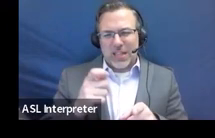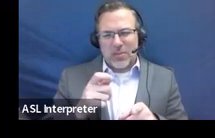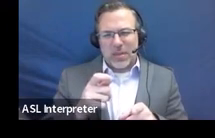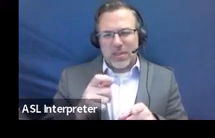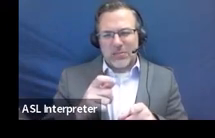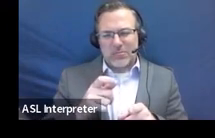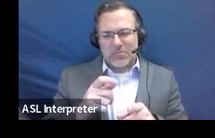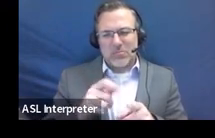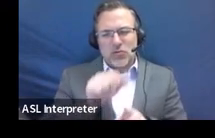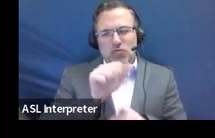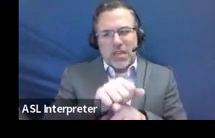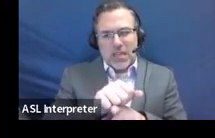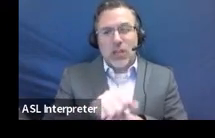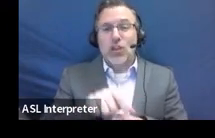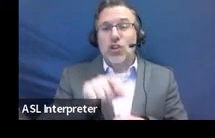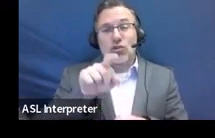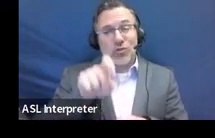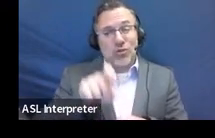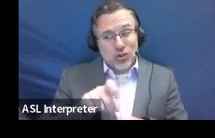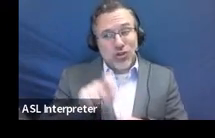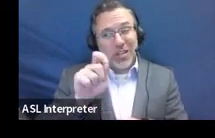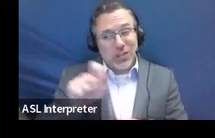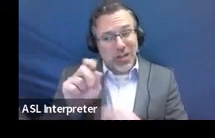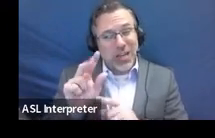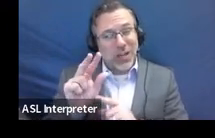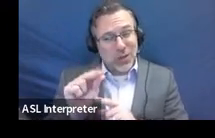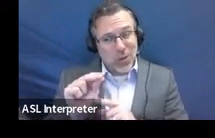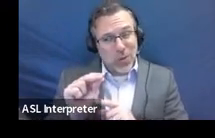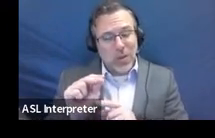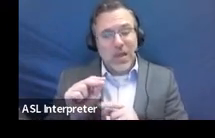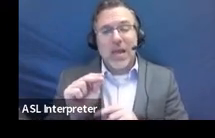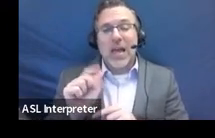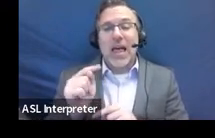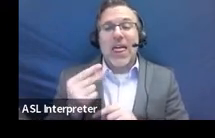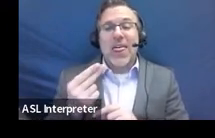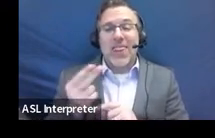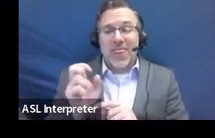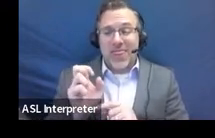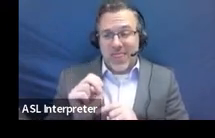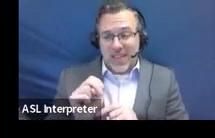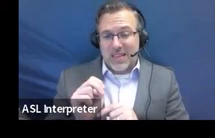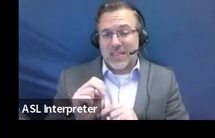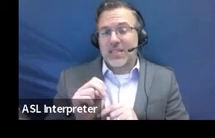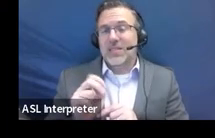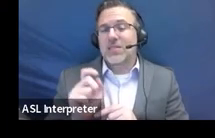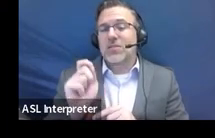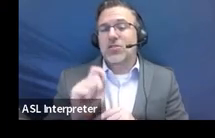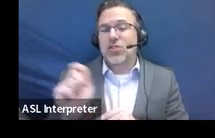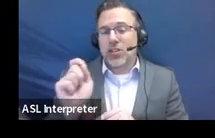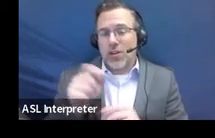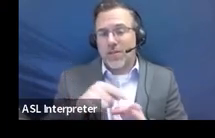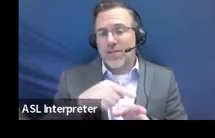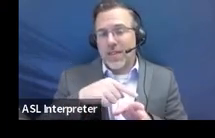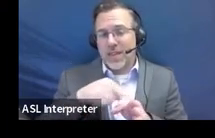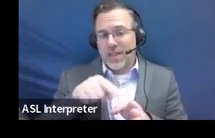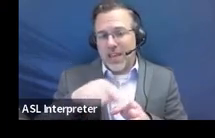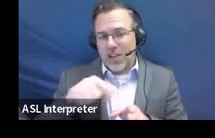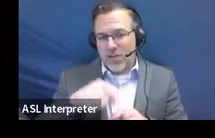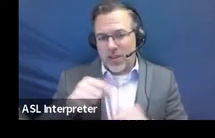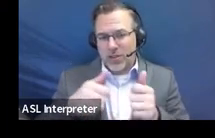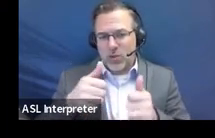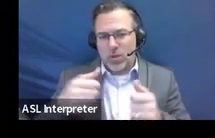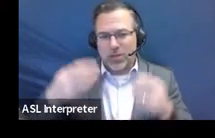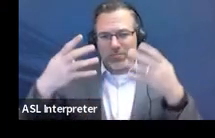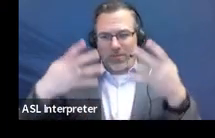really supposed to be no. And then just checking off those areas and including the data source, which is that evaluation